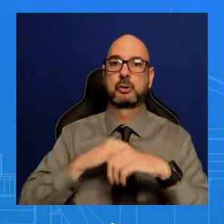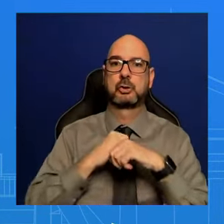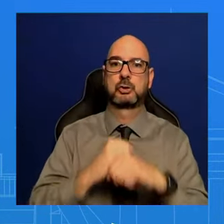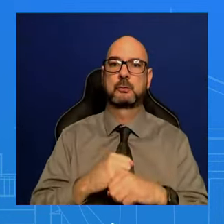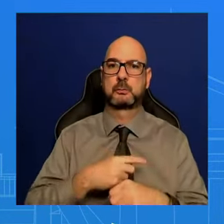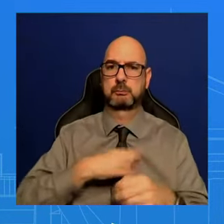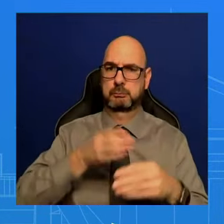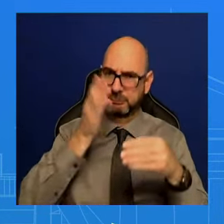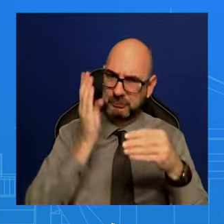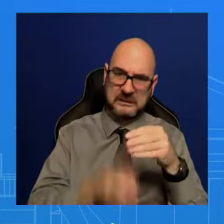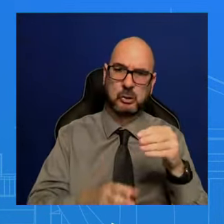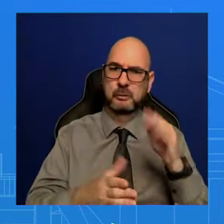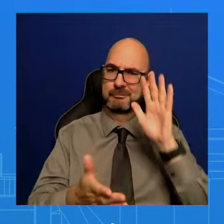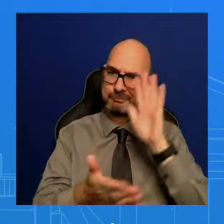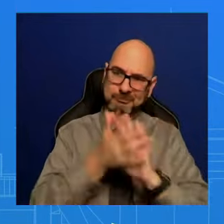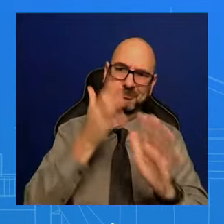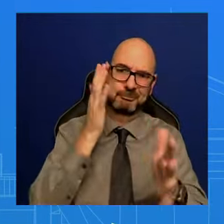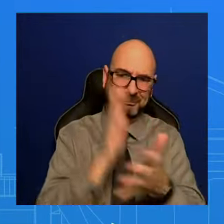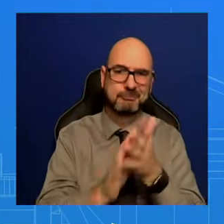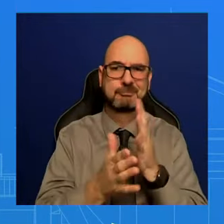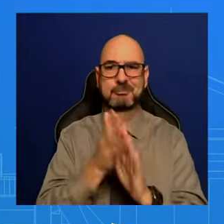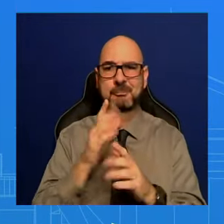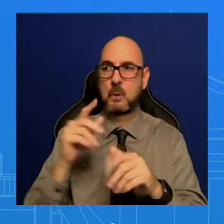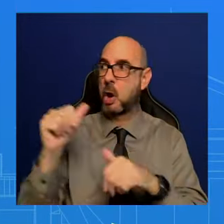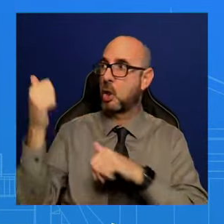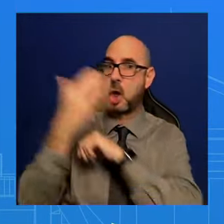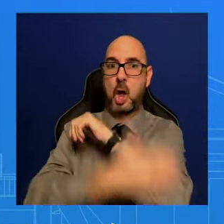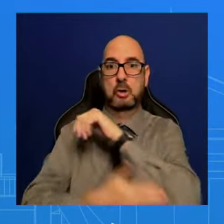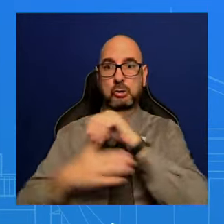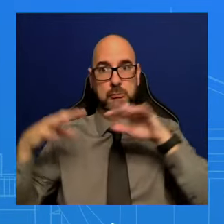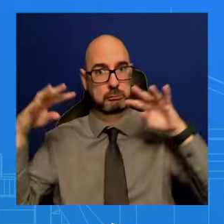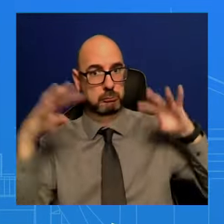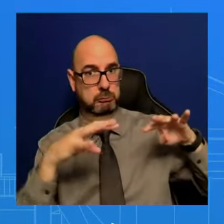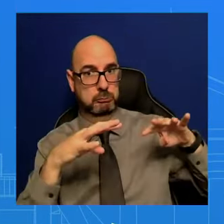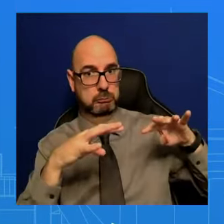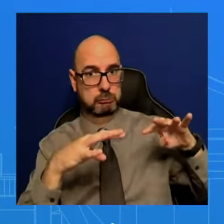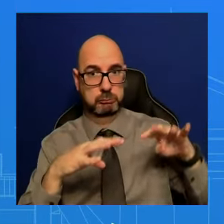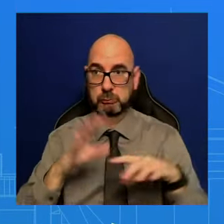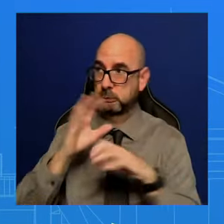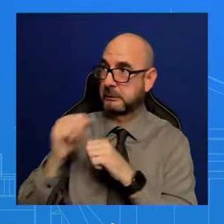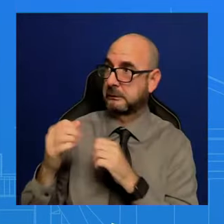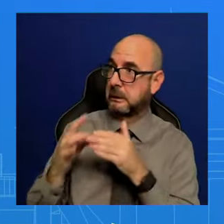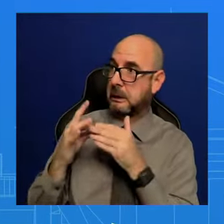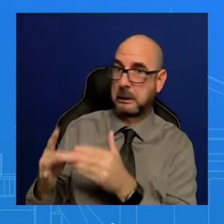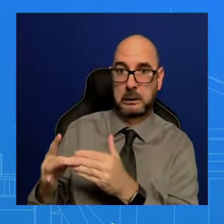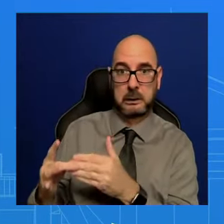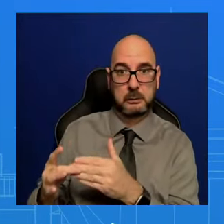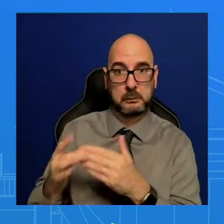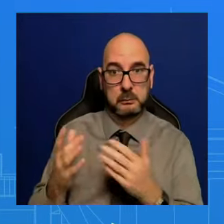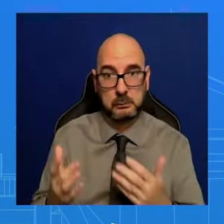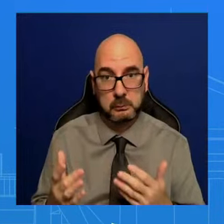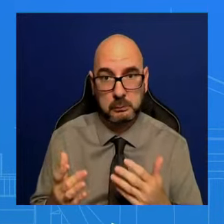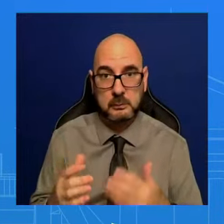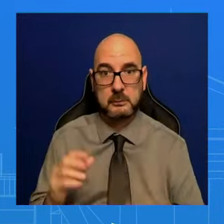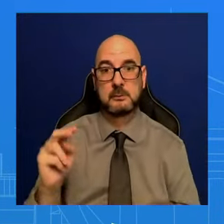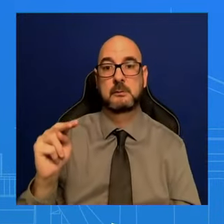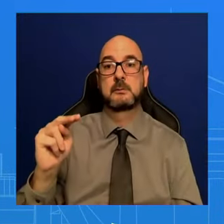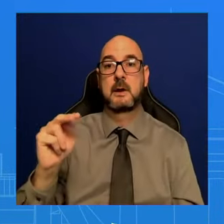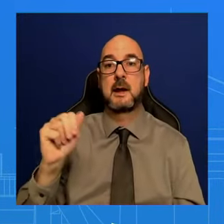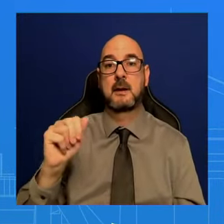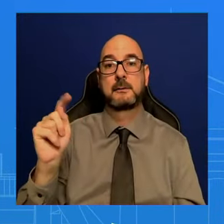at what we're doing. The President has led the way in bringing NATO together, led the way in bringing other countries, 50